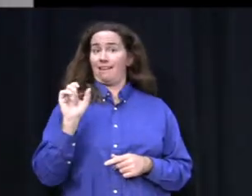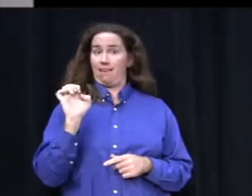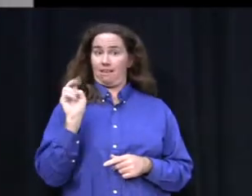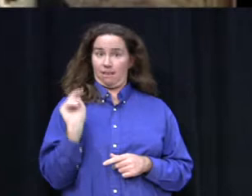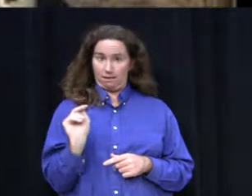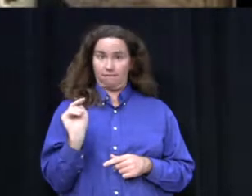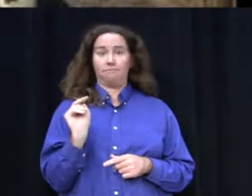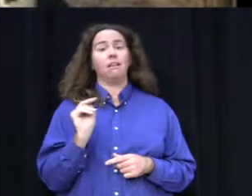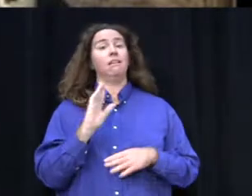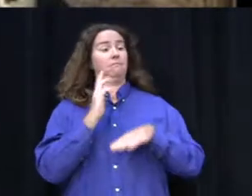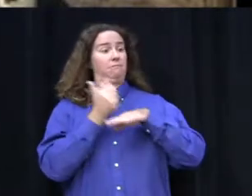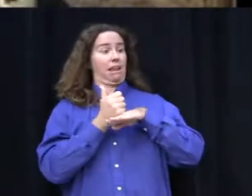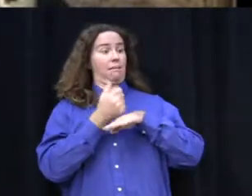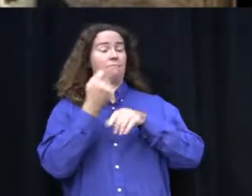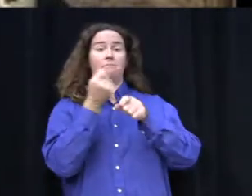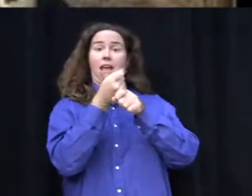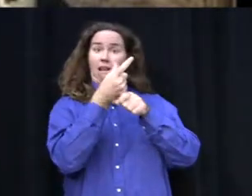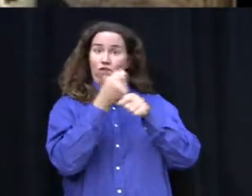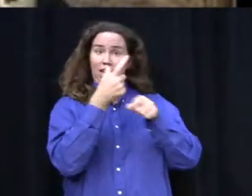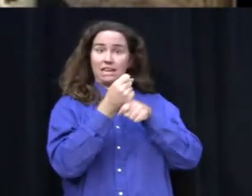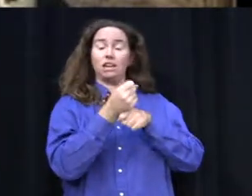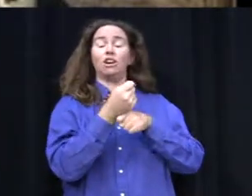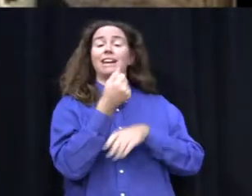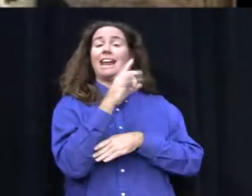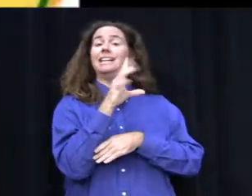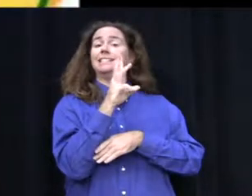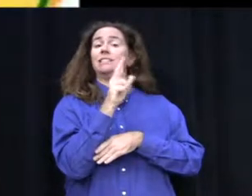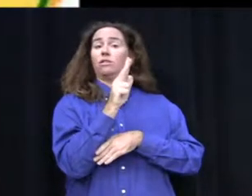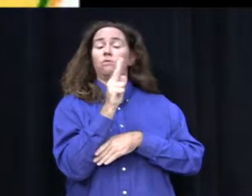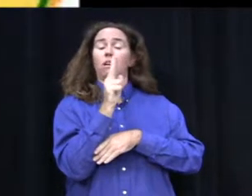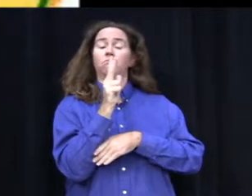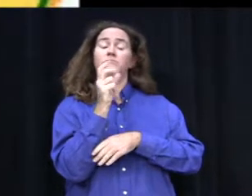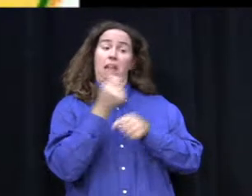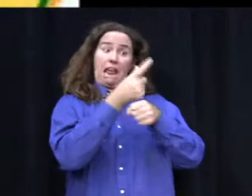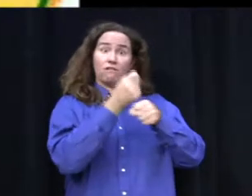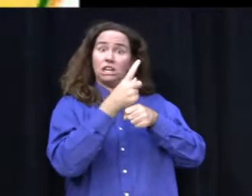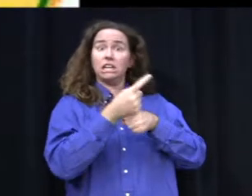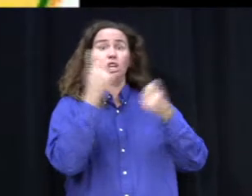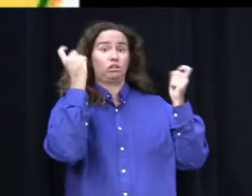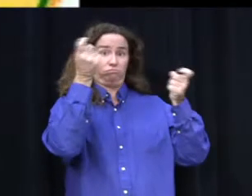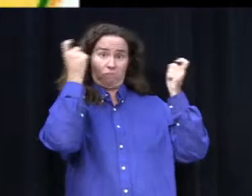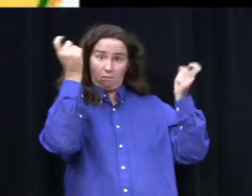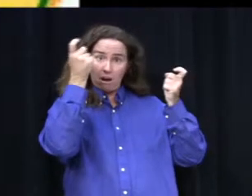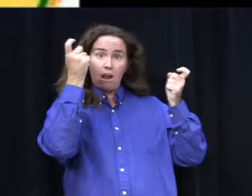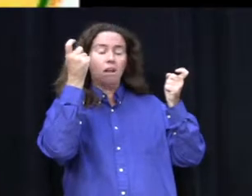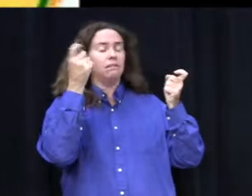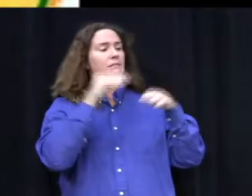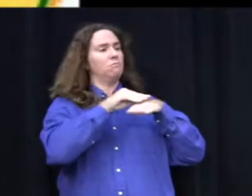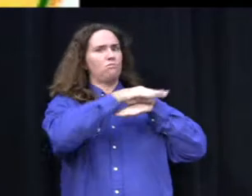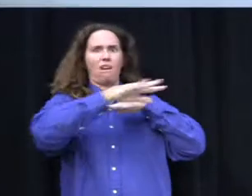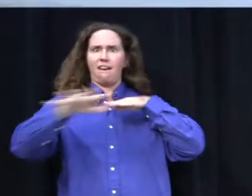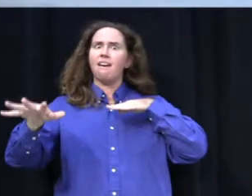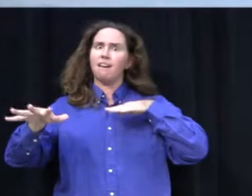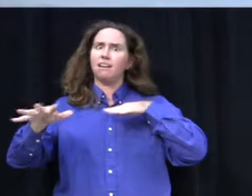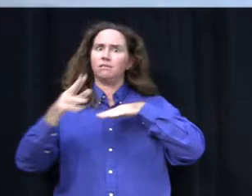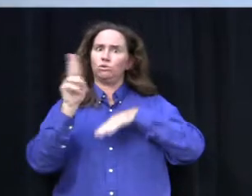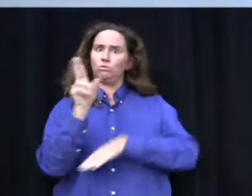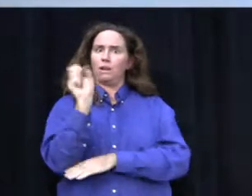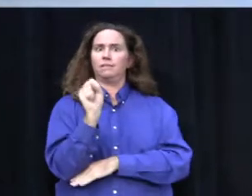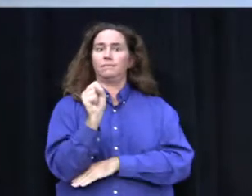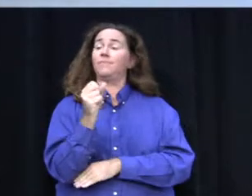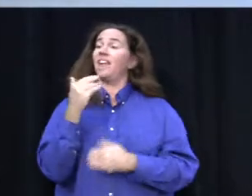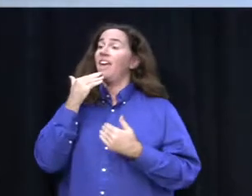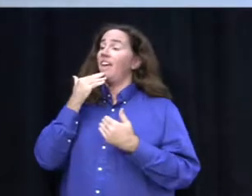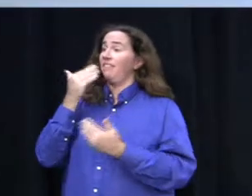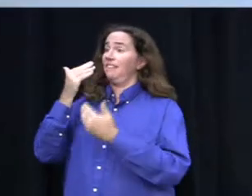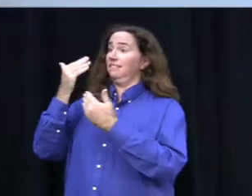national Thanksgiving in 1863, the custom of an annual Thanksgiving celebration spread across America. Thanksgiving